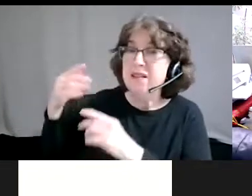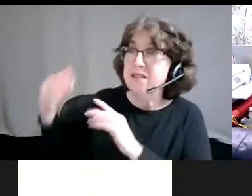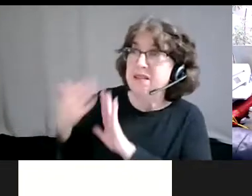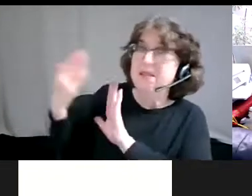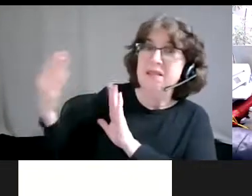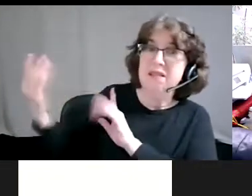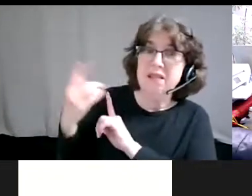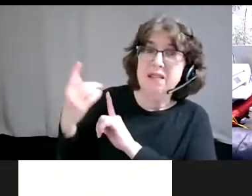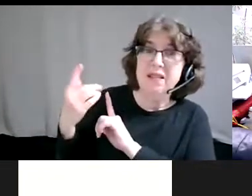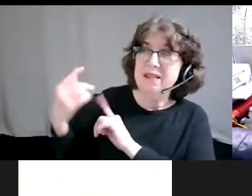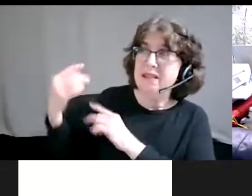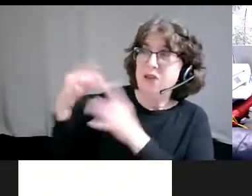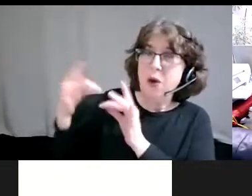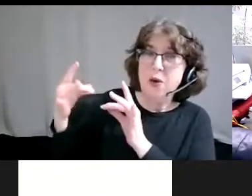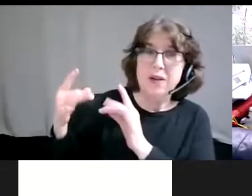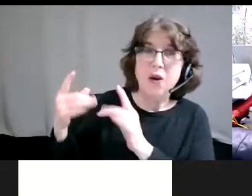talked to.